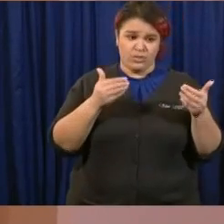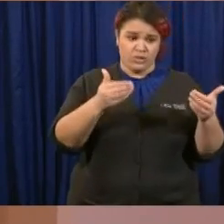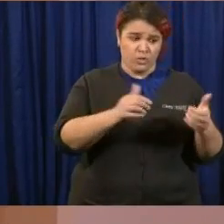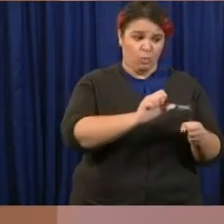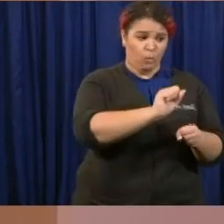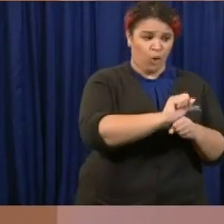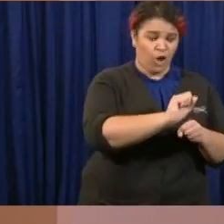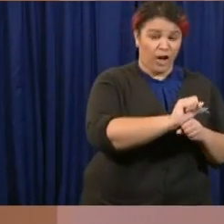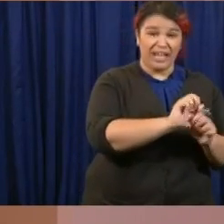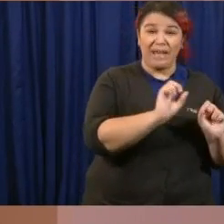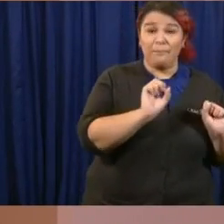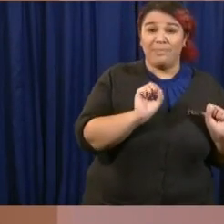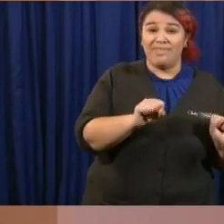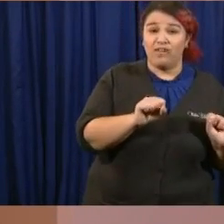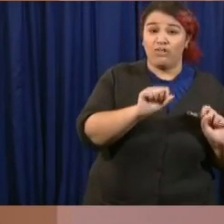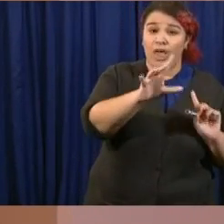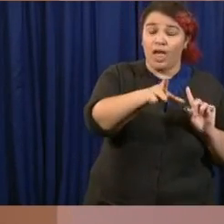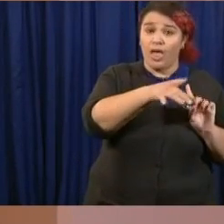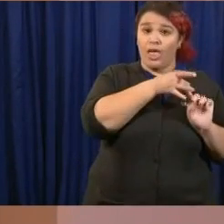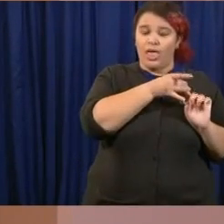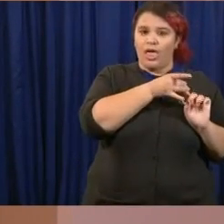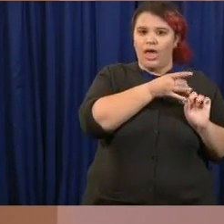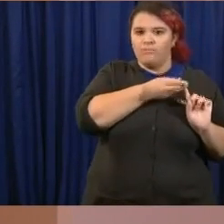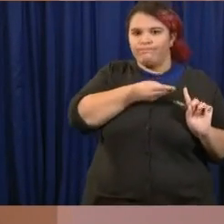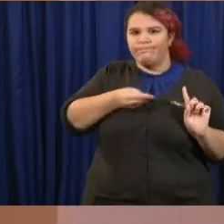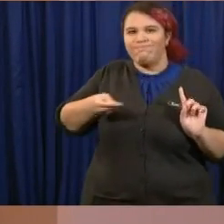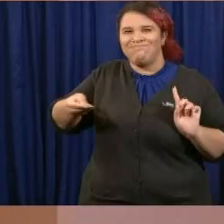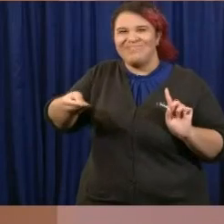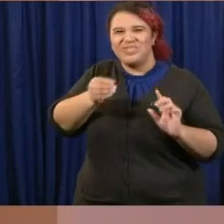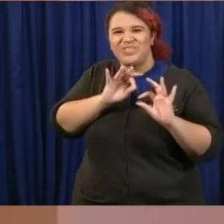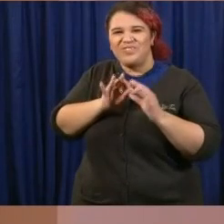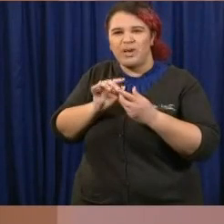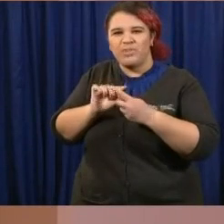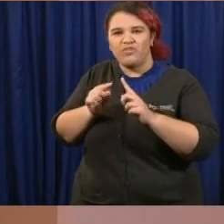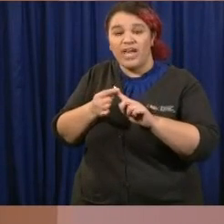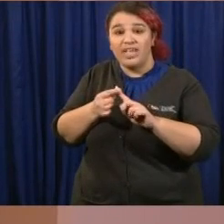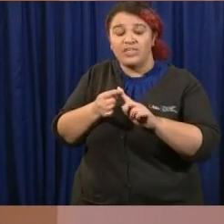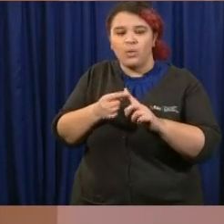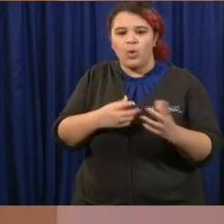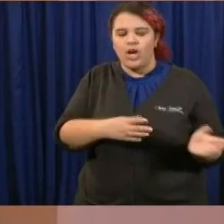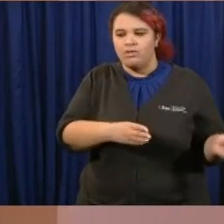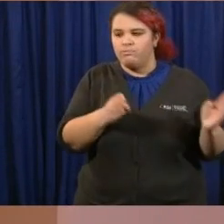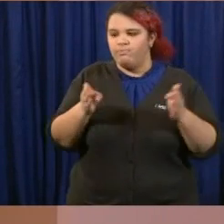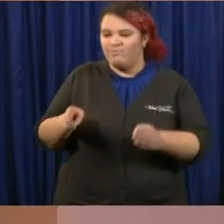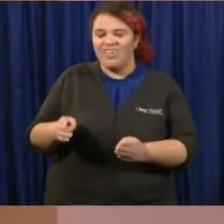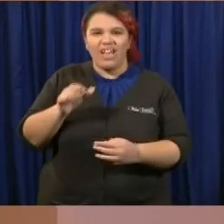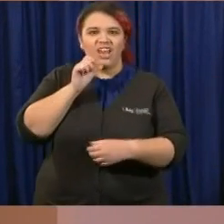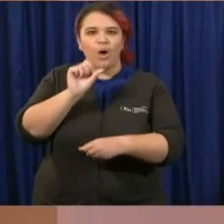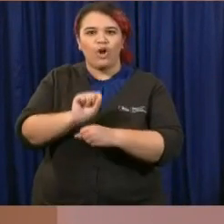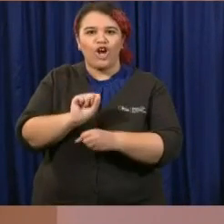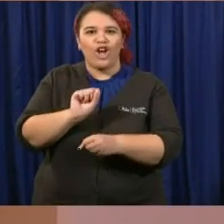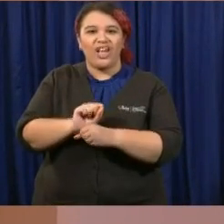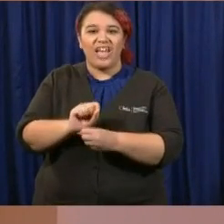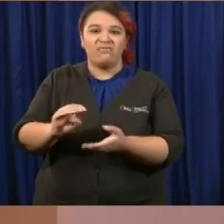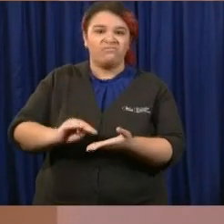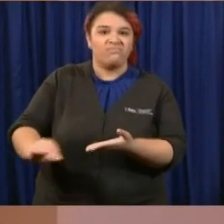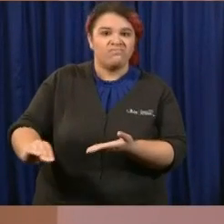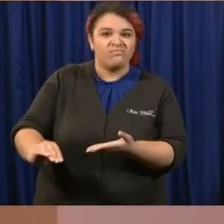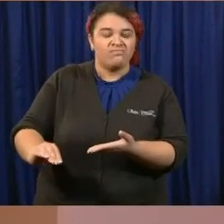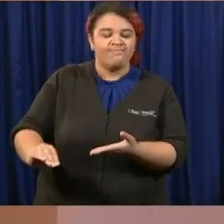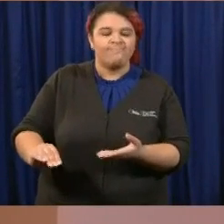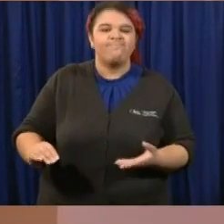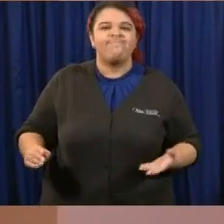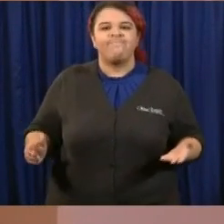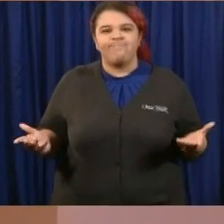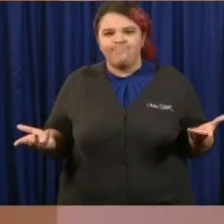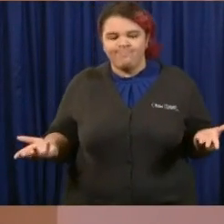and thus their families and friends, or to not work and potentially lose their job. This specific question we got